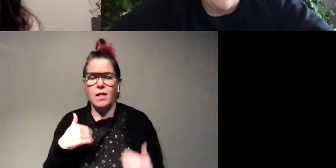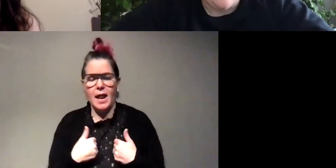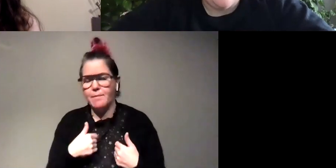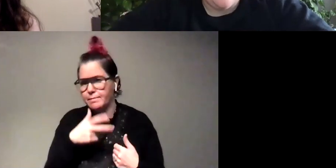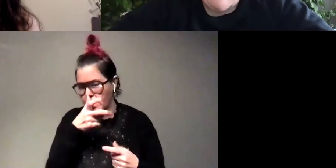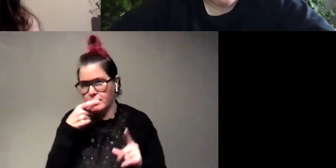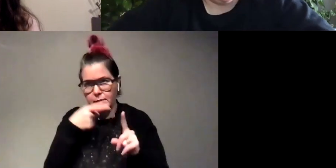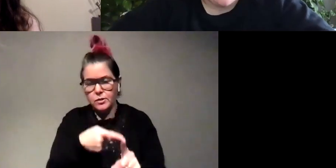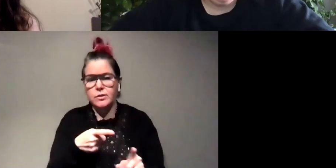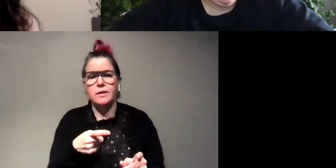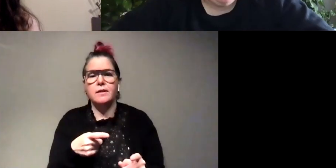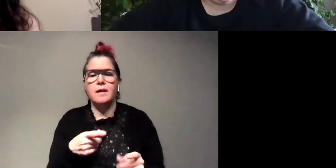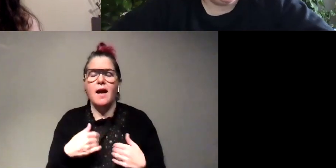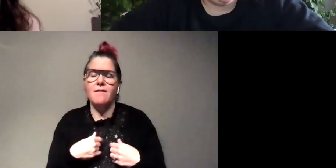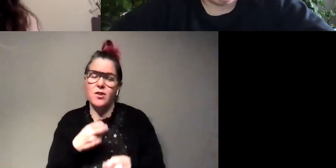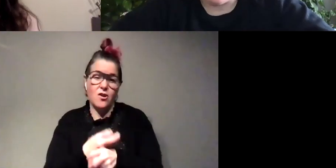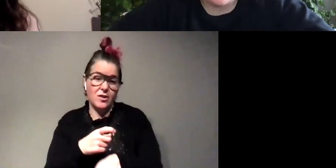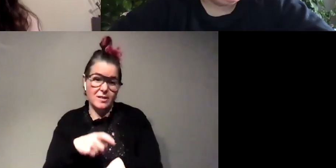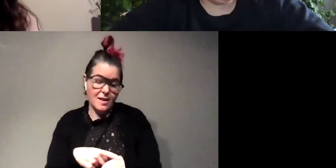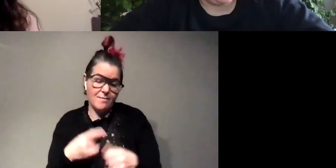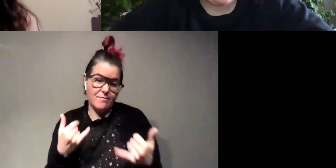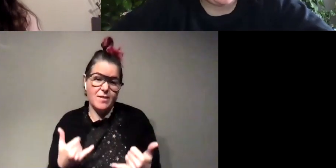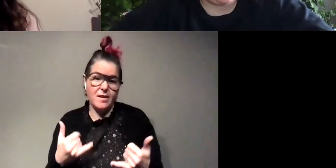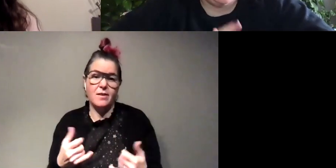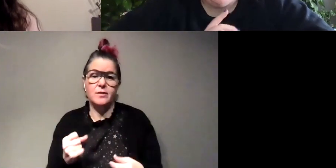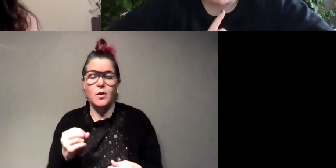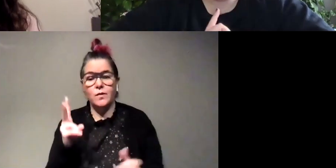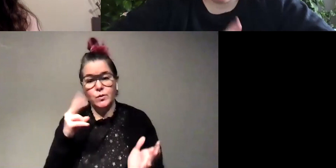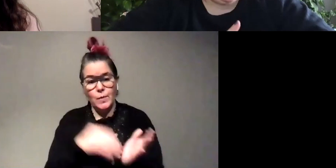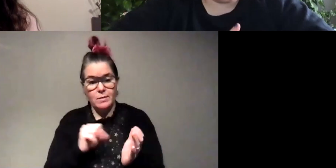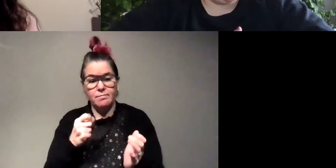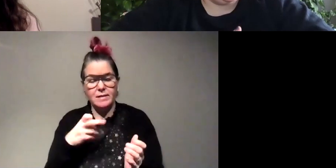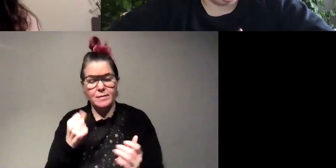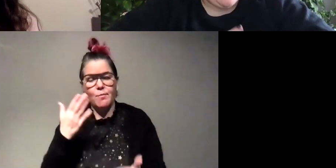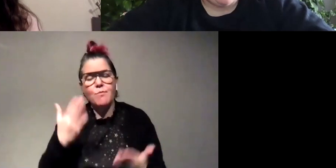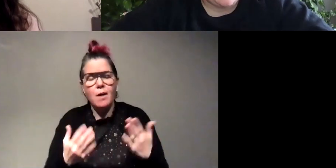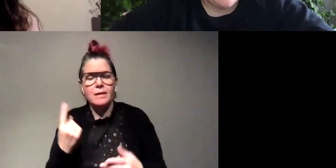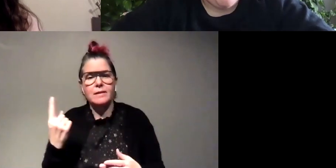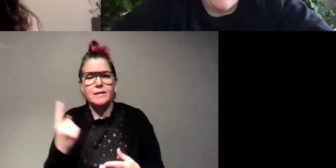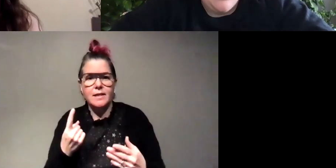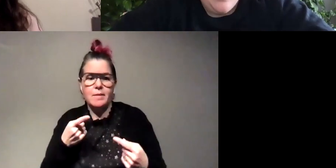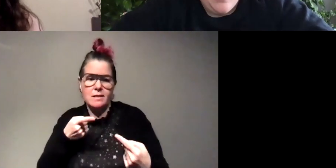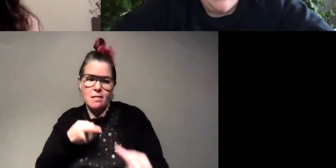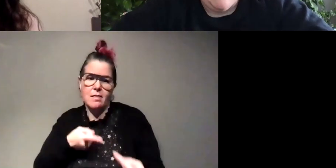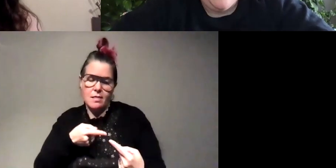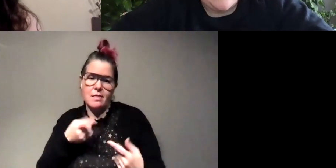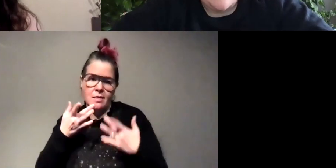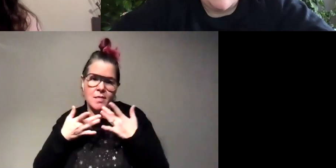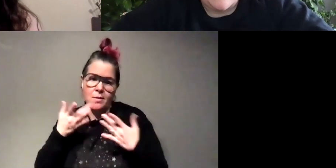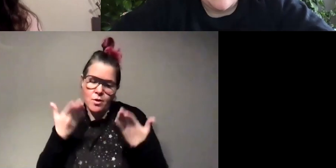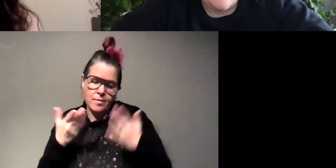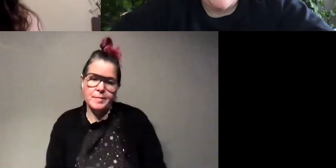board are having a tough time right now so if there are 2 000 species probably somebody's not having a good time um